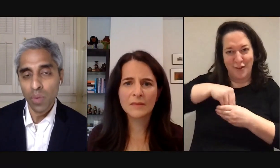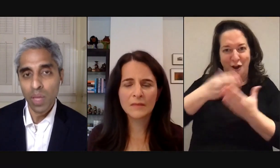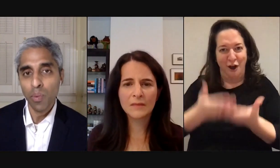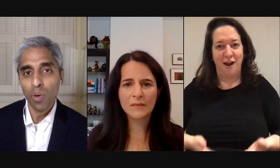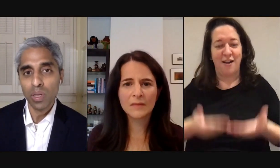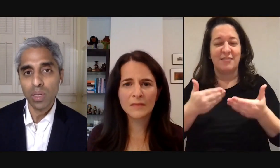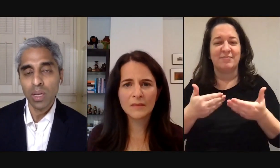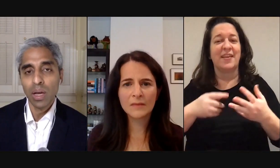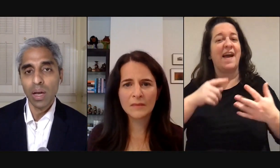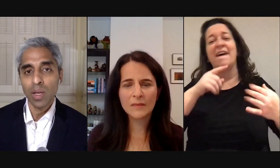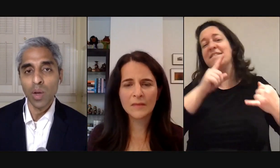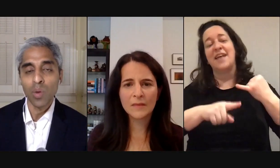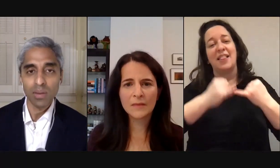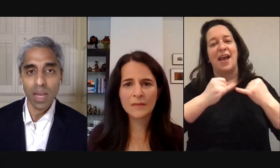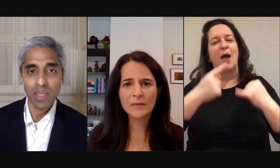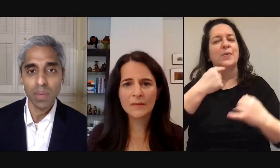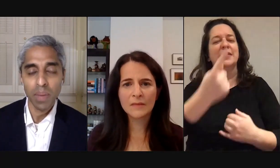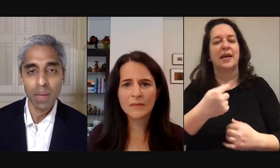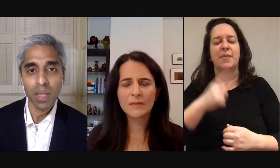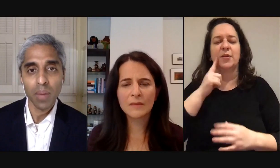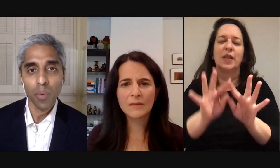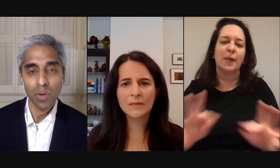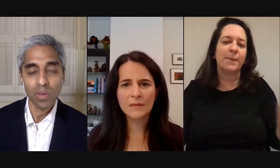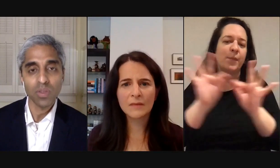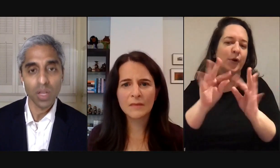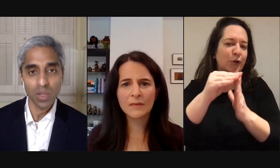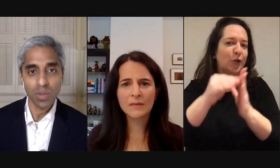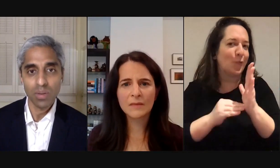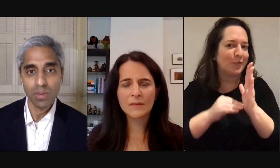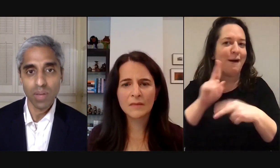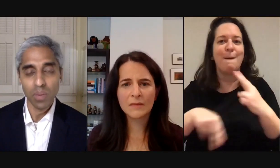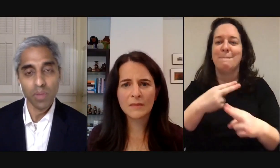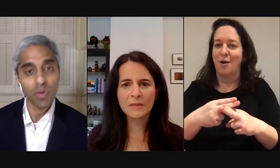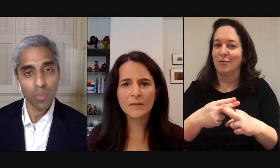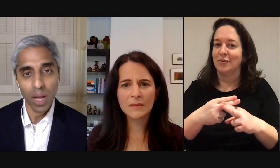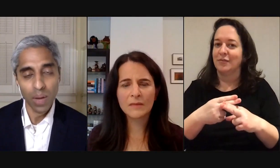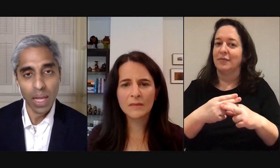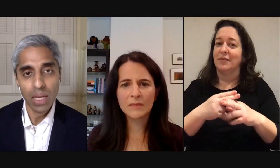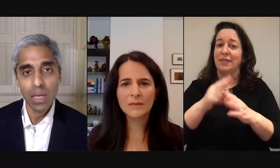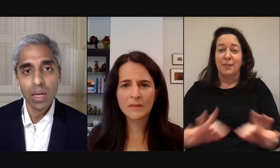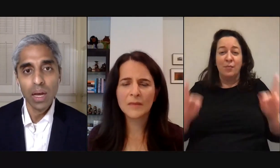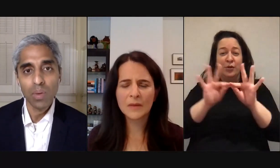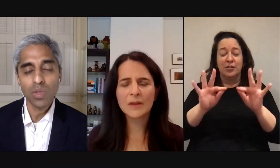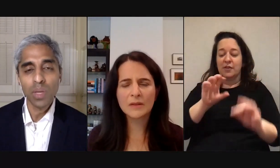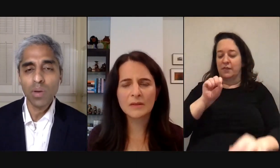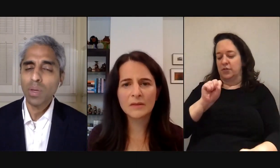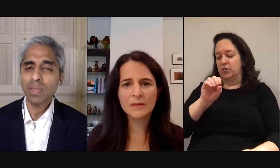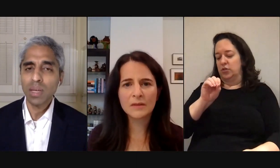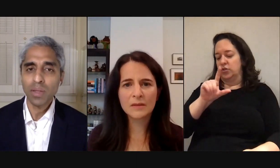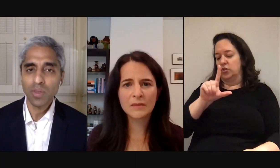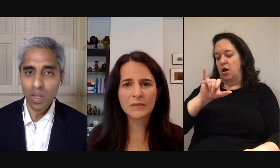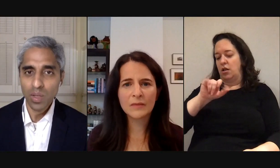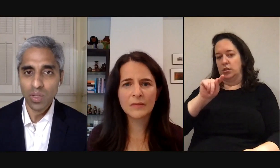a really important note here that has to be made about the importance of solitude that would be the fourth point which is we